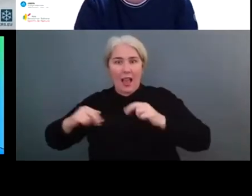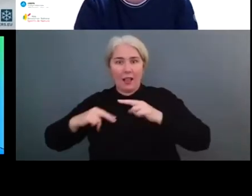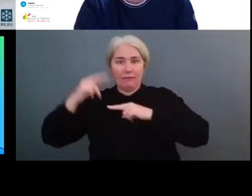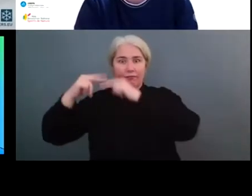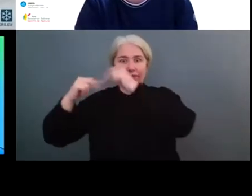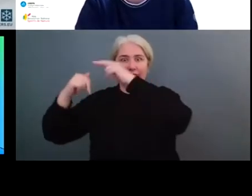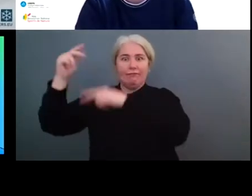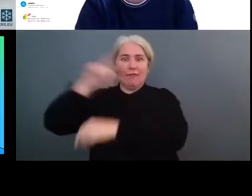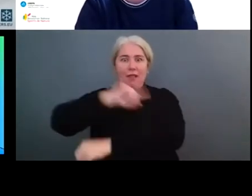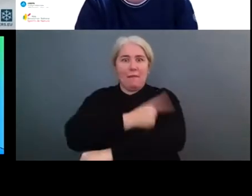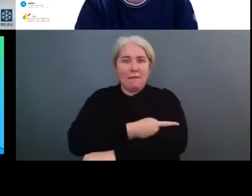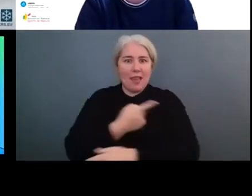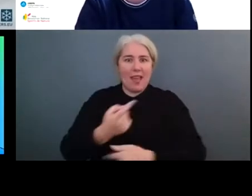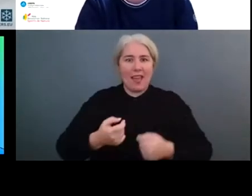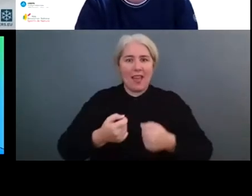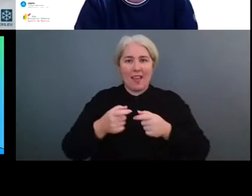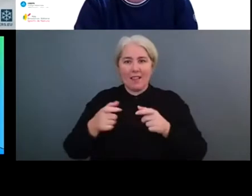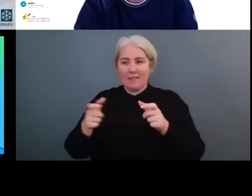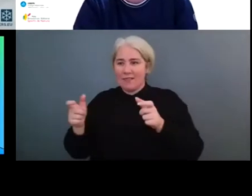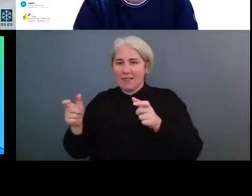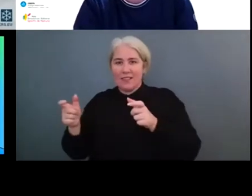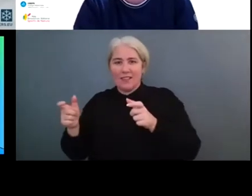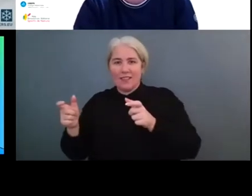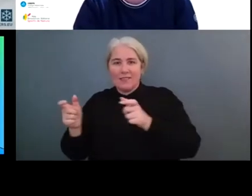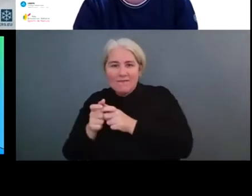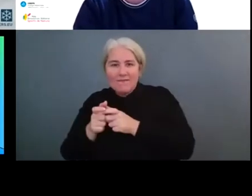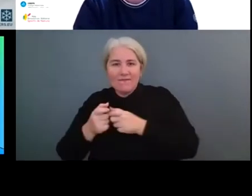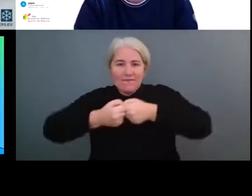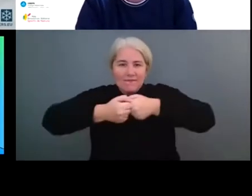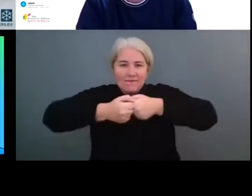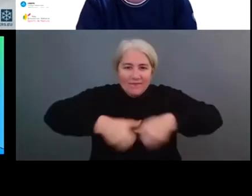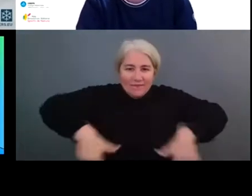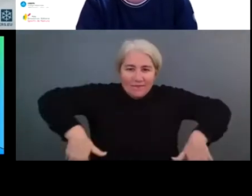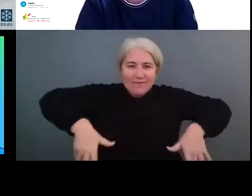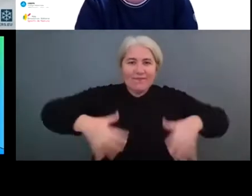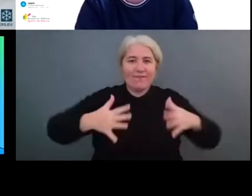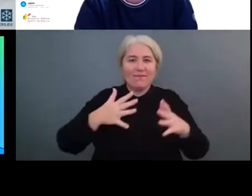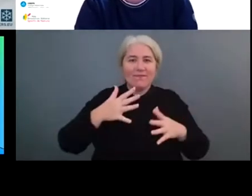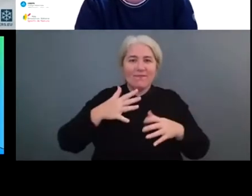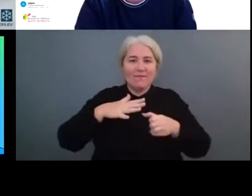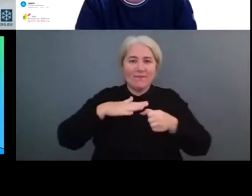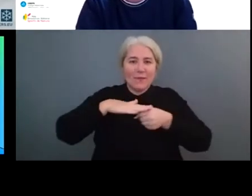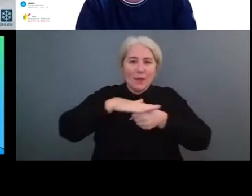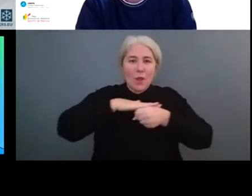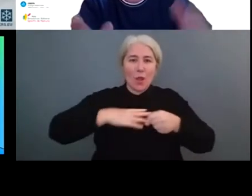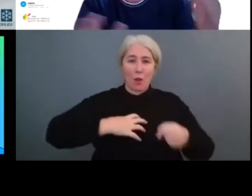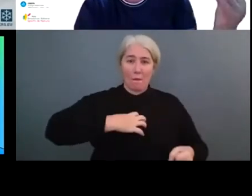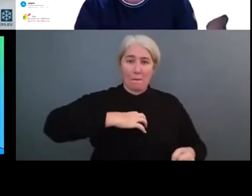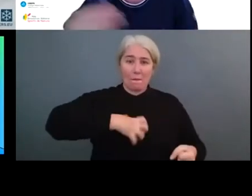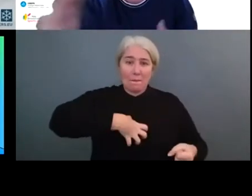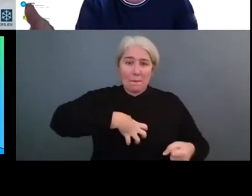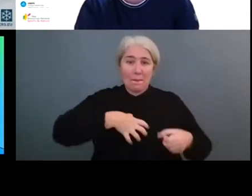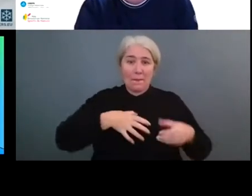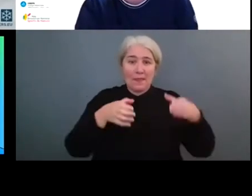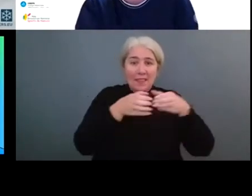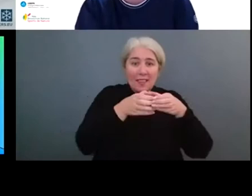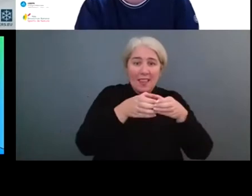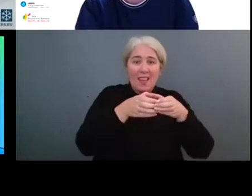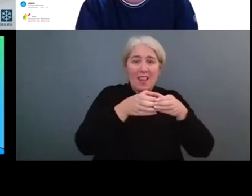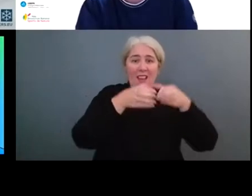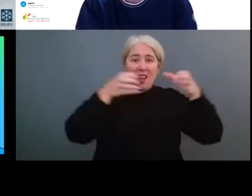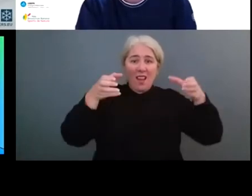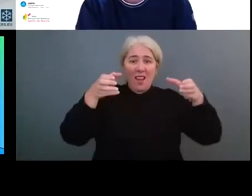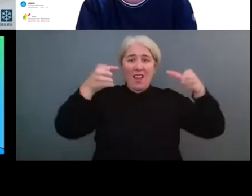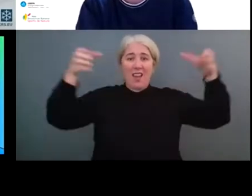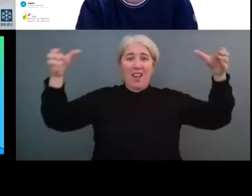organizations, local authorities, the outdoor sports industry, governmental bodies and at national European level,